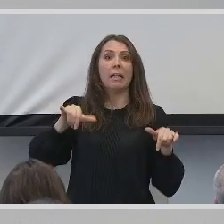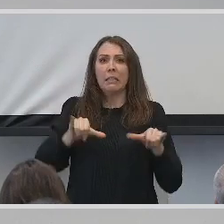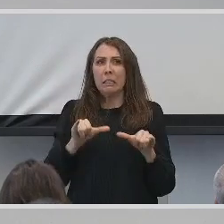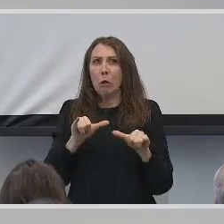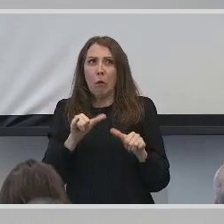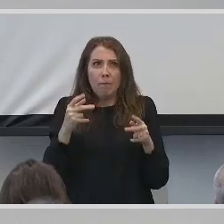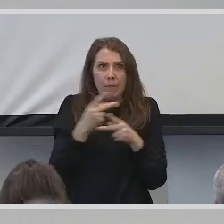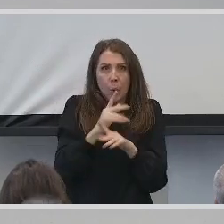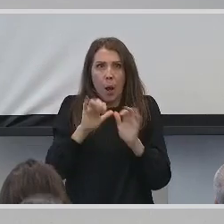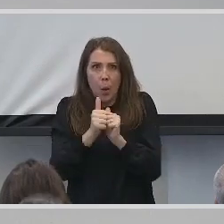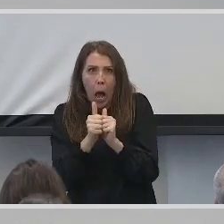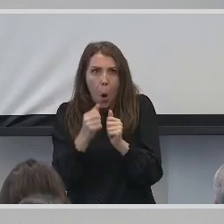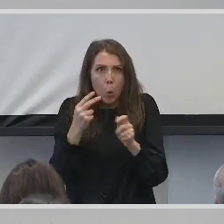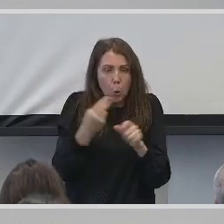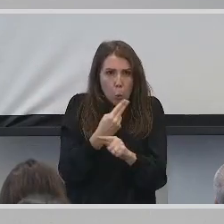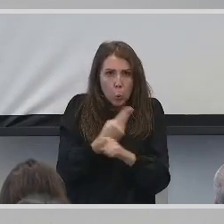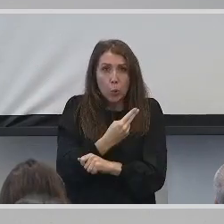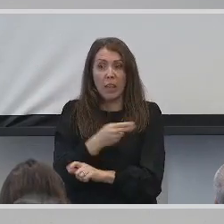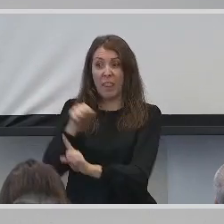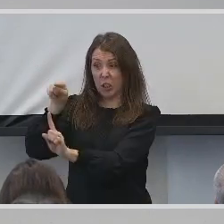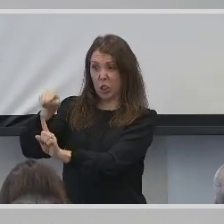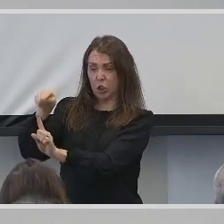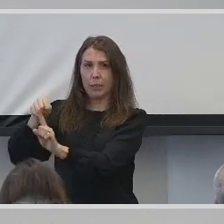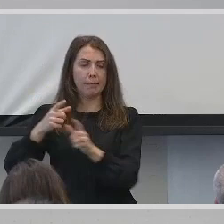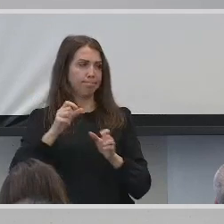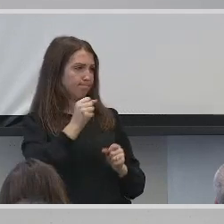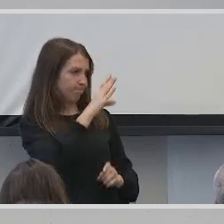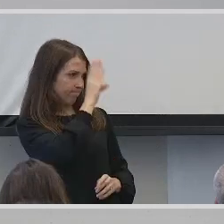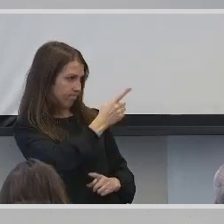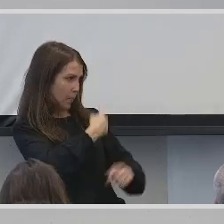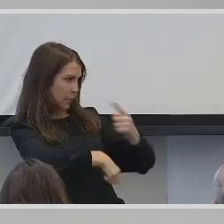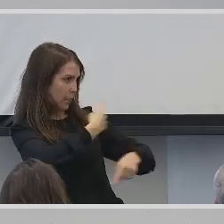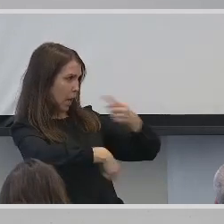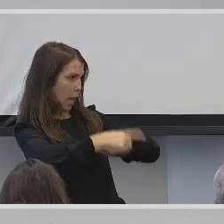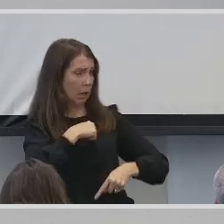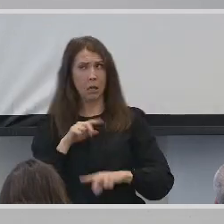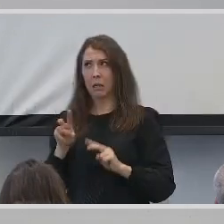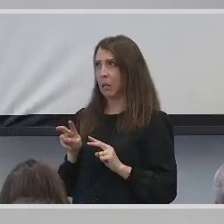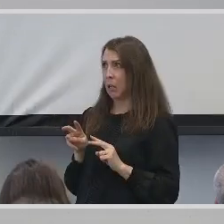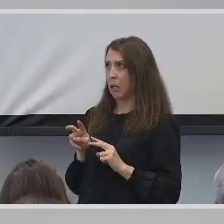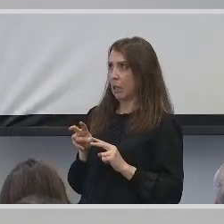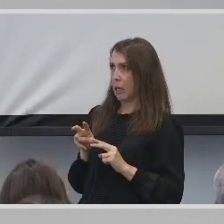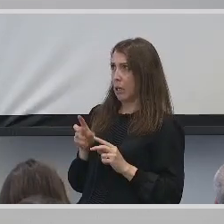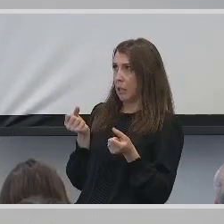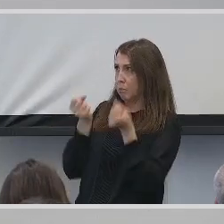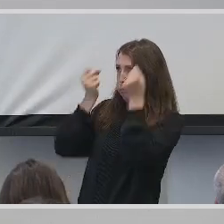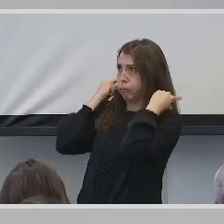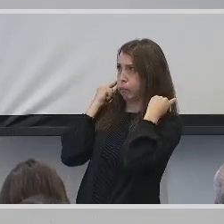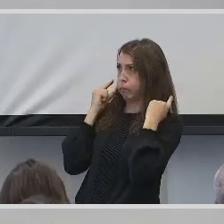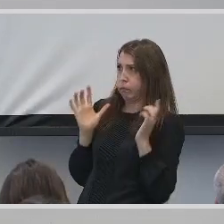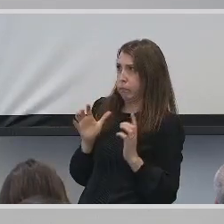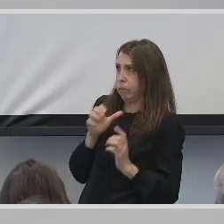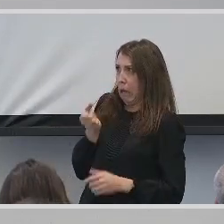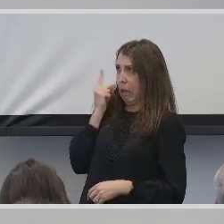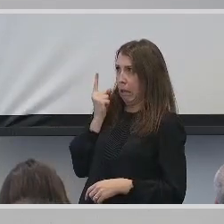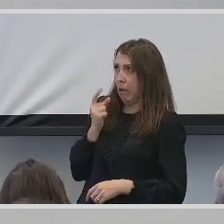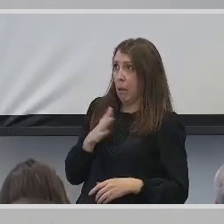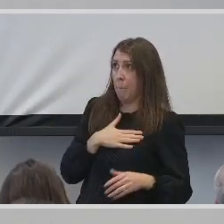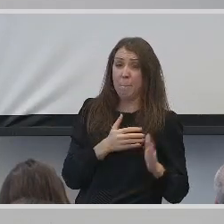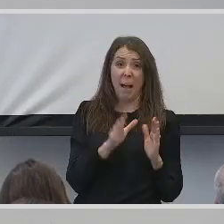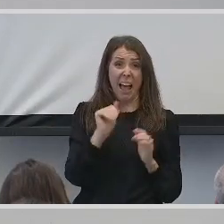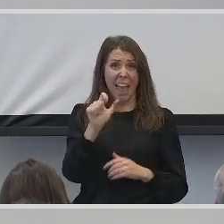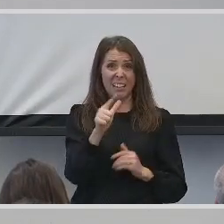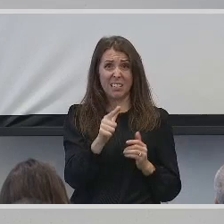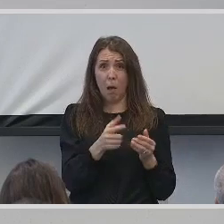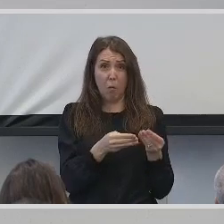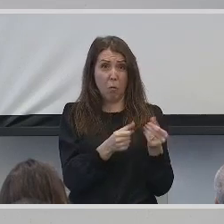the disability coordinator, she sang directly to me, but I struggled to understand her. I was not yet fluent enough in sign language to